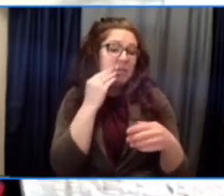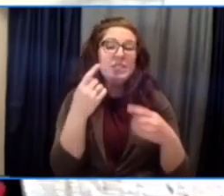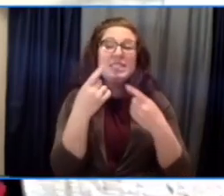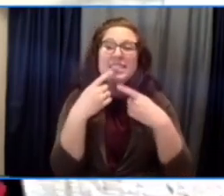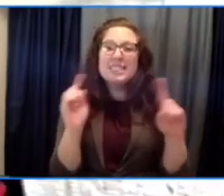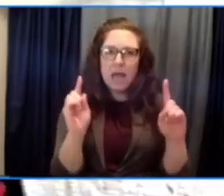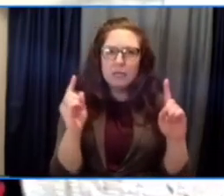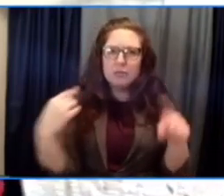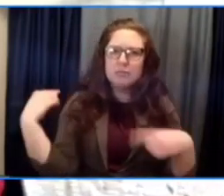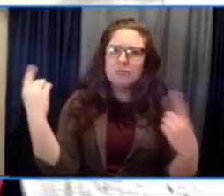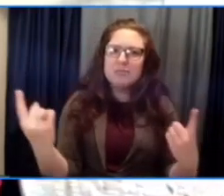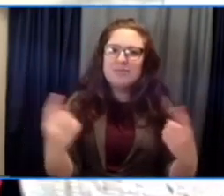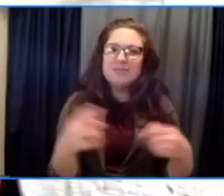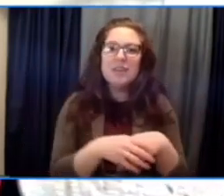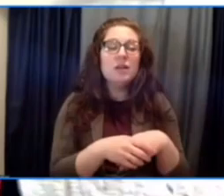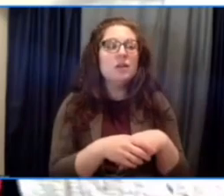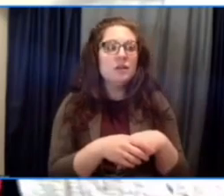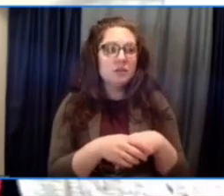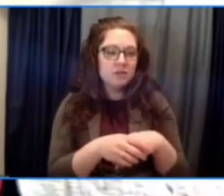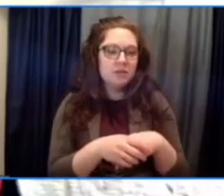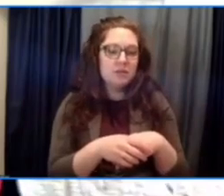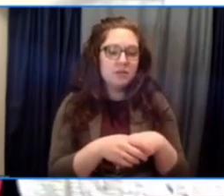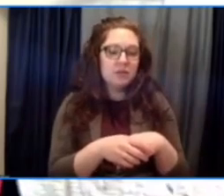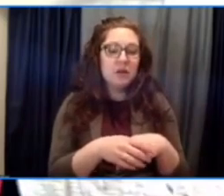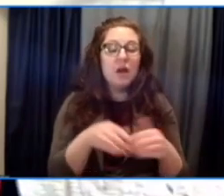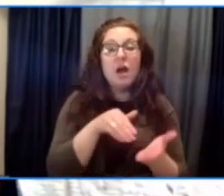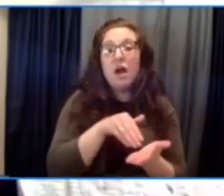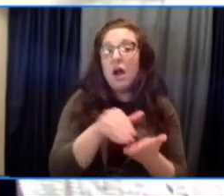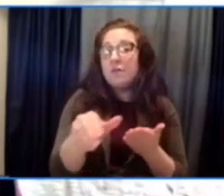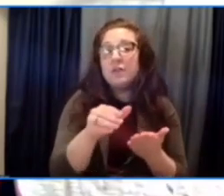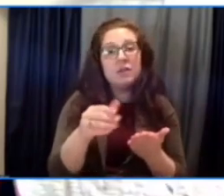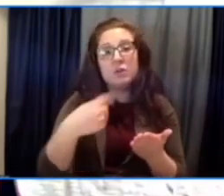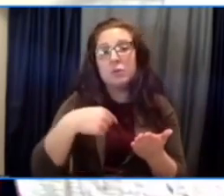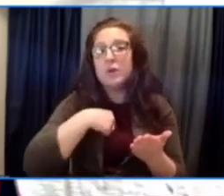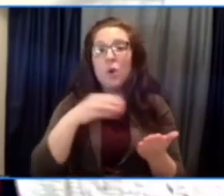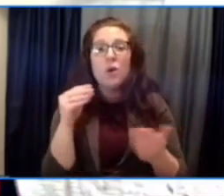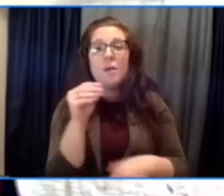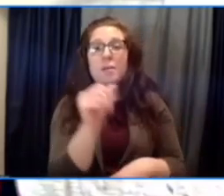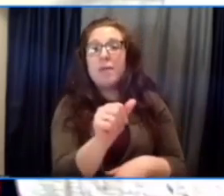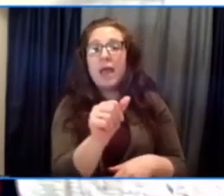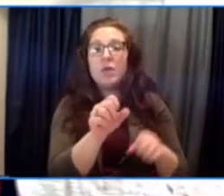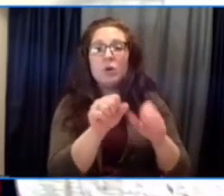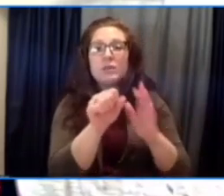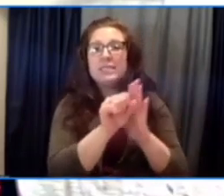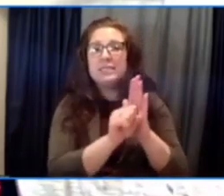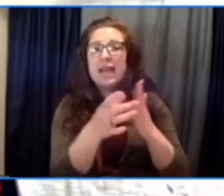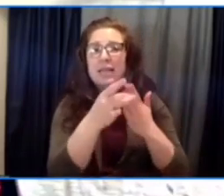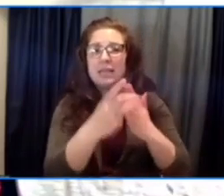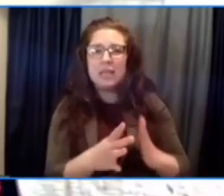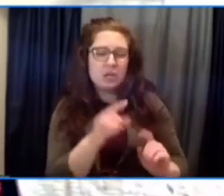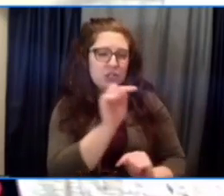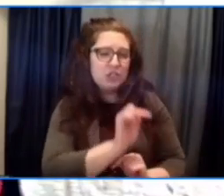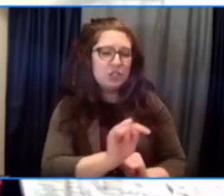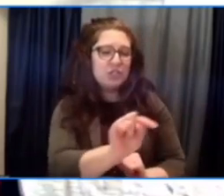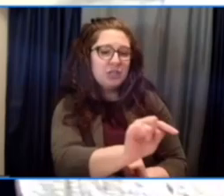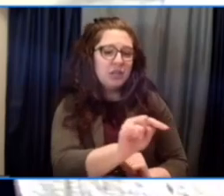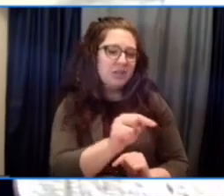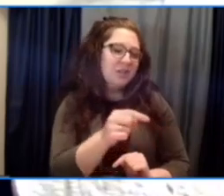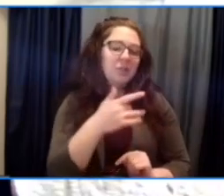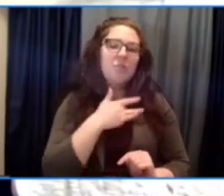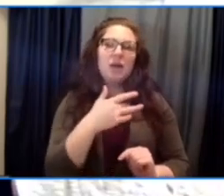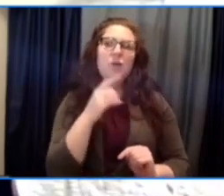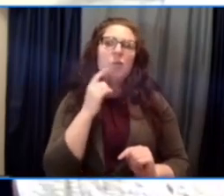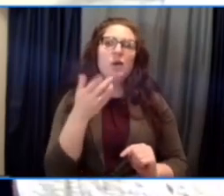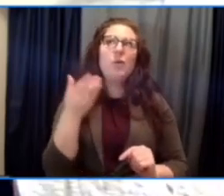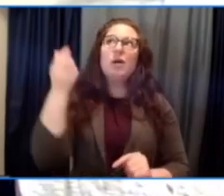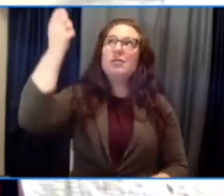collectively believe that yet. We rarely pay them for their expertise, instead we fly in outside consultants to extract information, or we